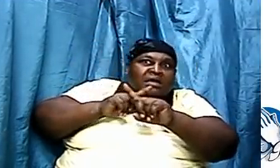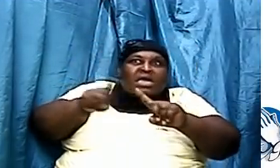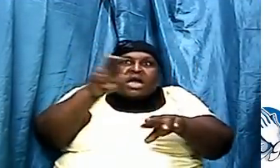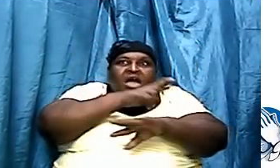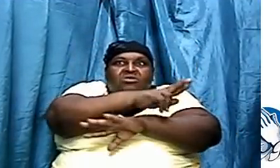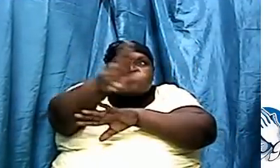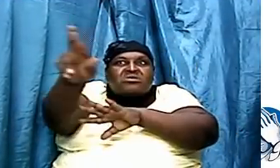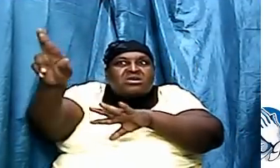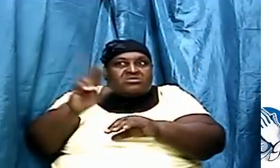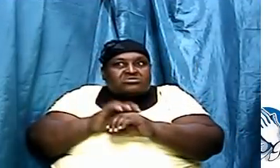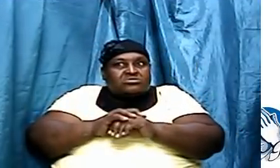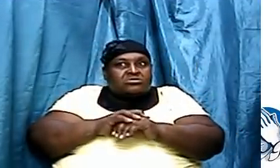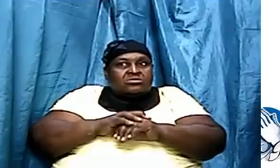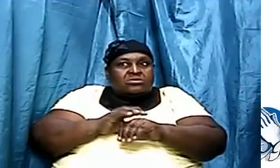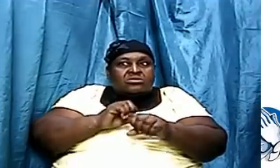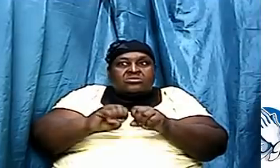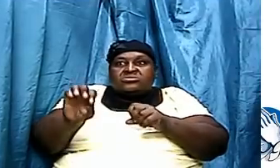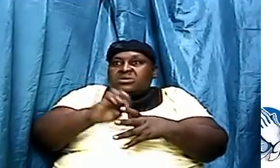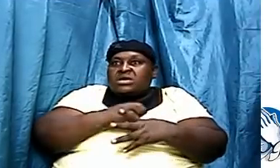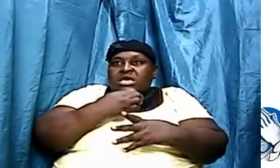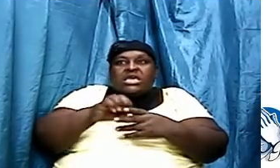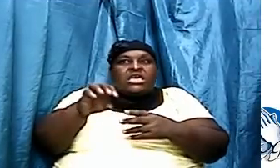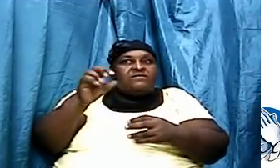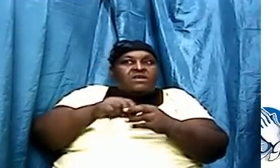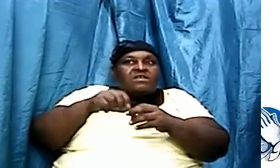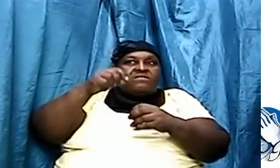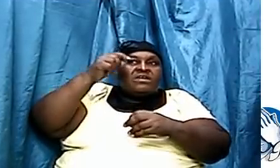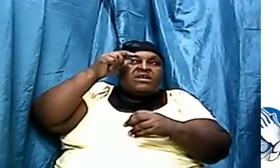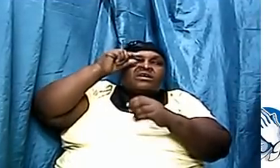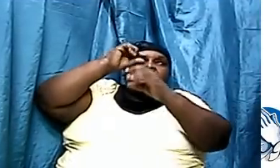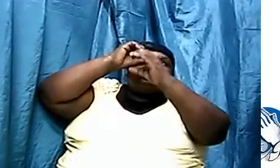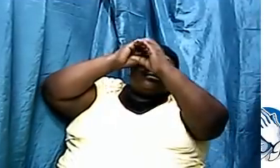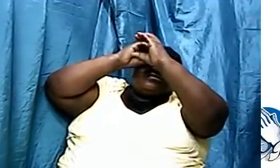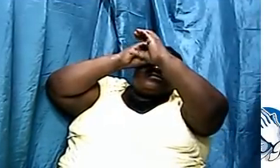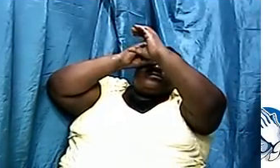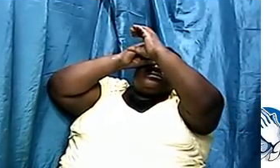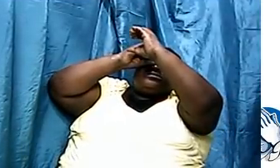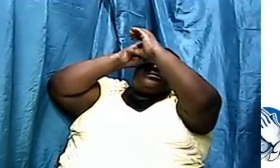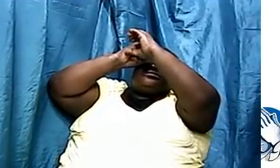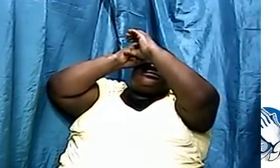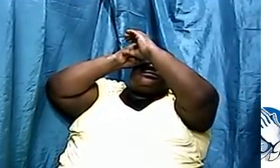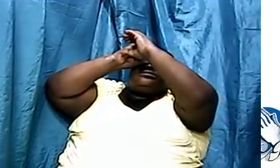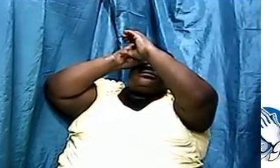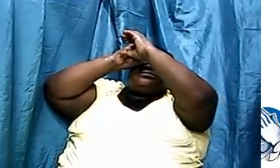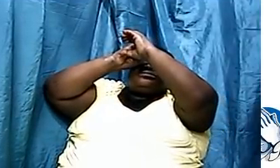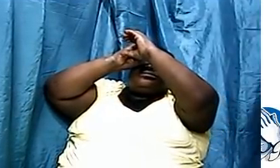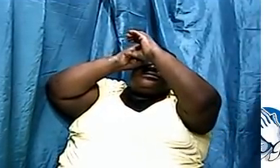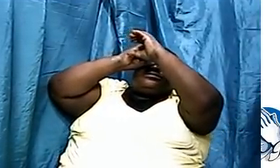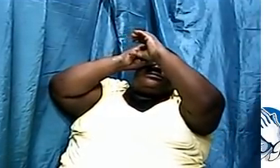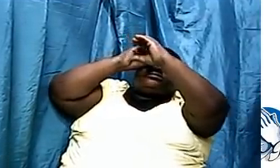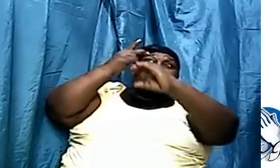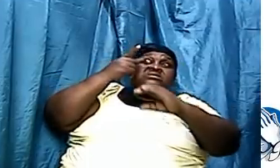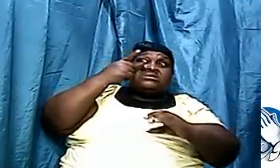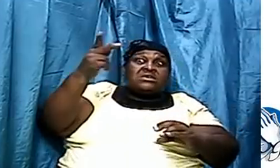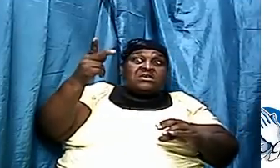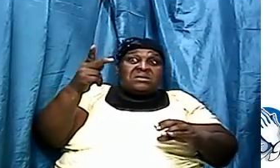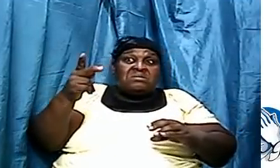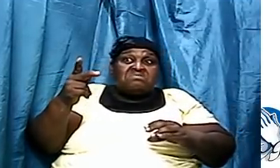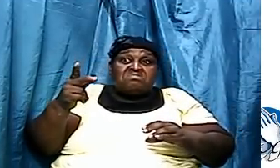telescope pick it up not one of us can reach there it will take billions of years